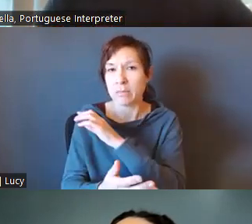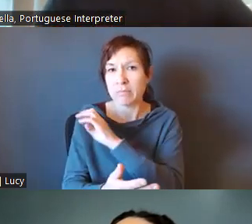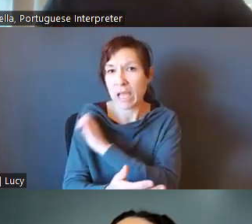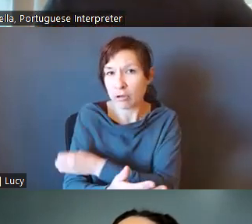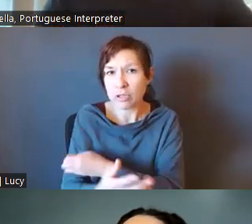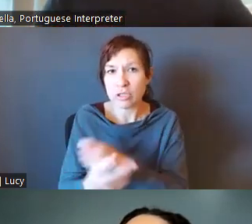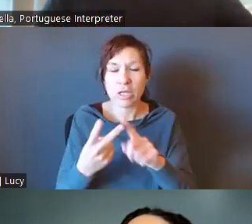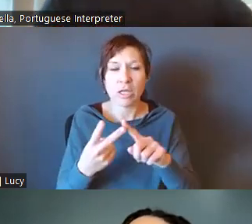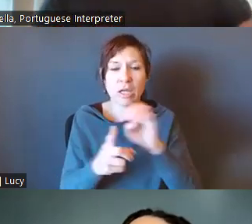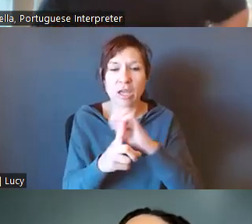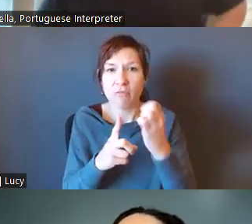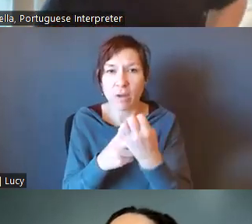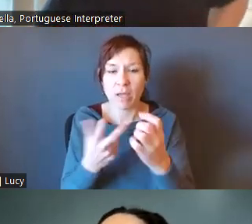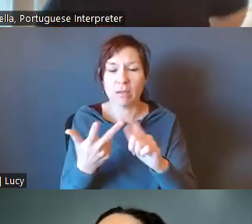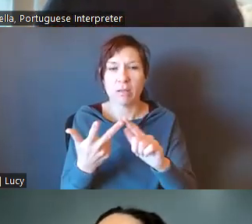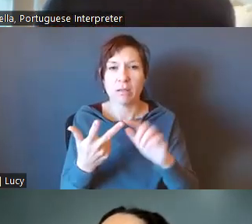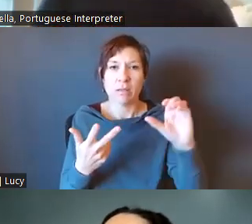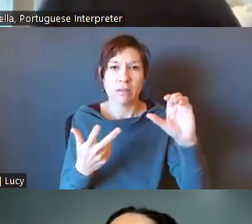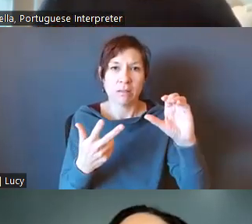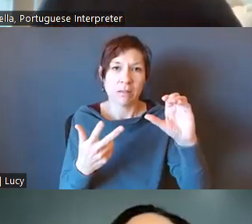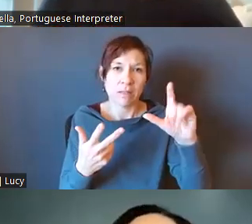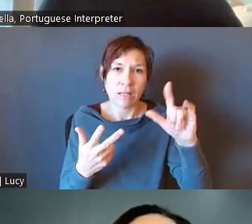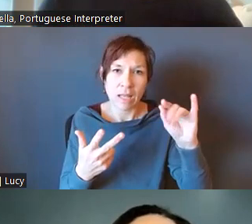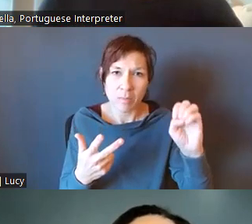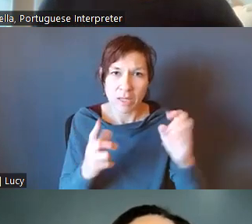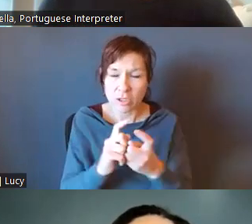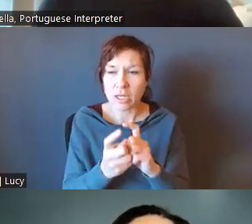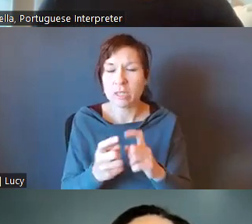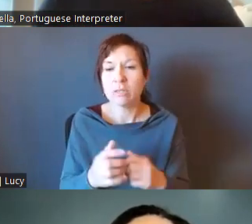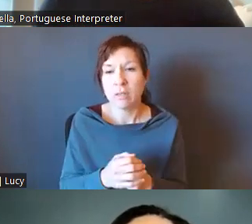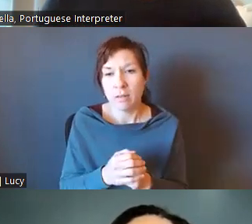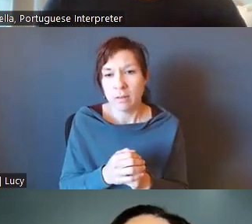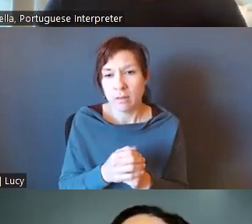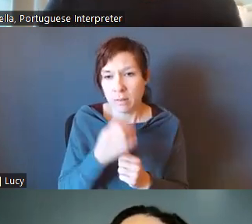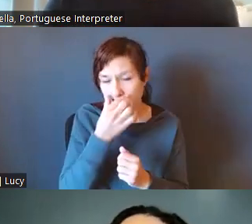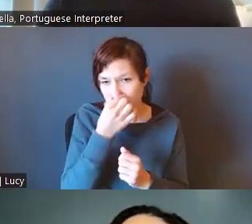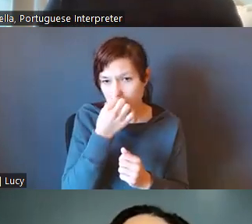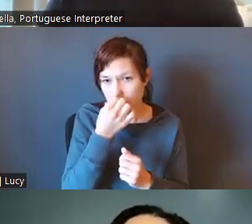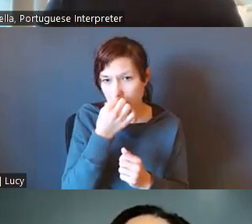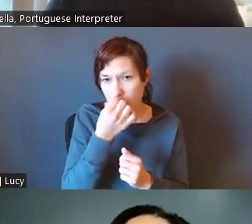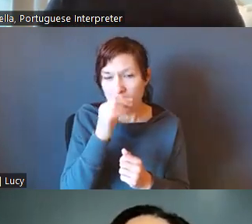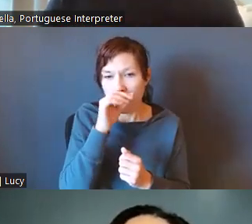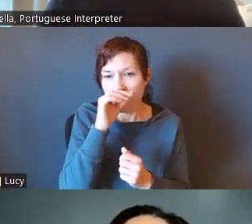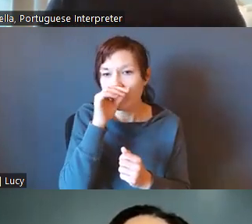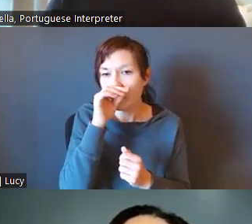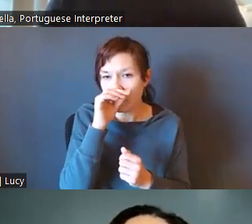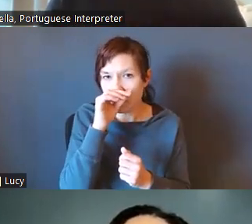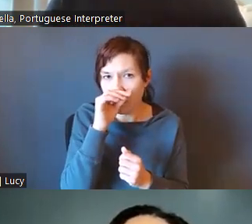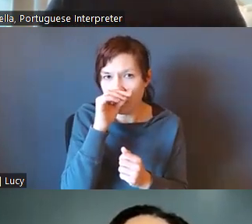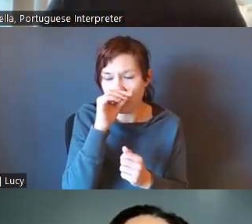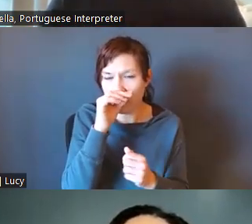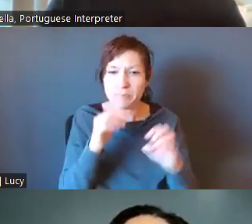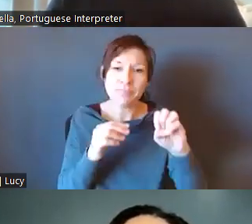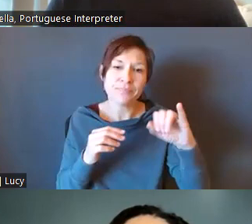climate change. And we had state EJ task force, and had listen in on those sessions